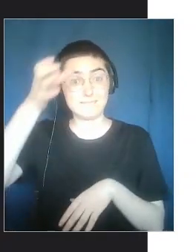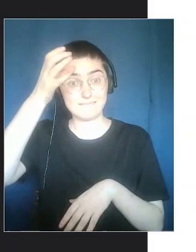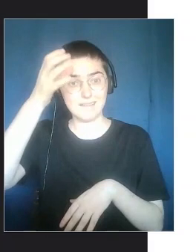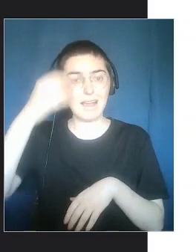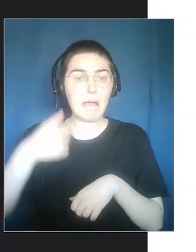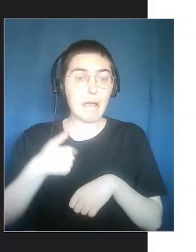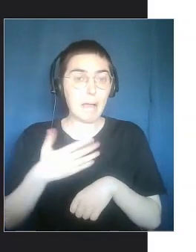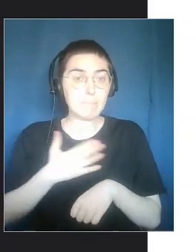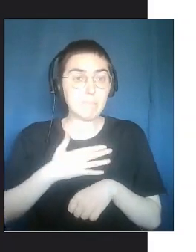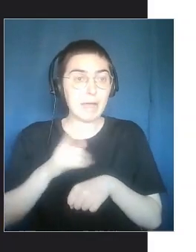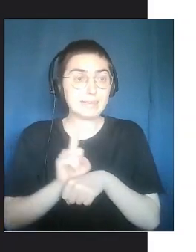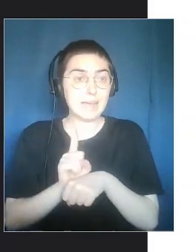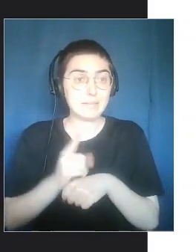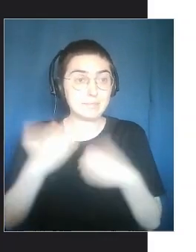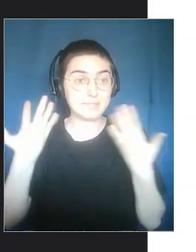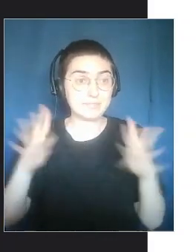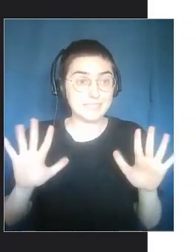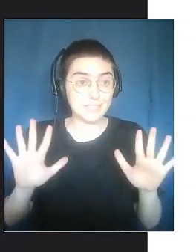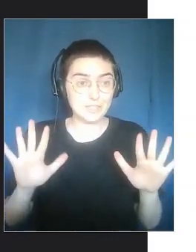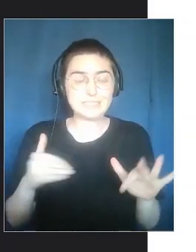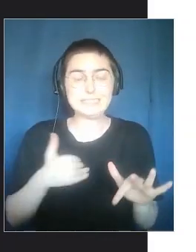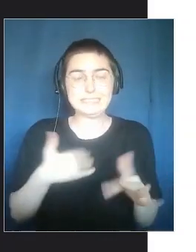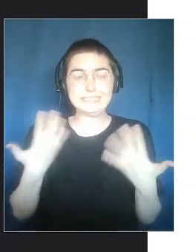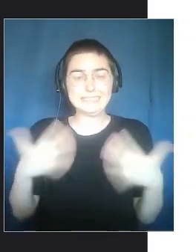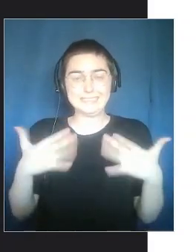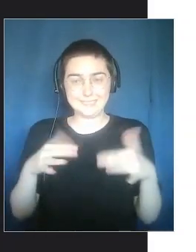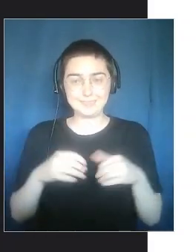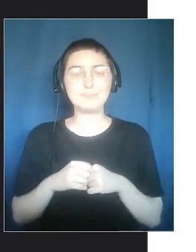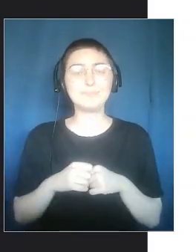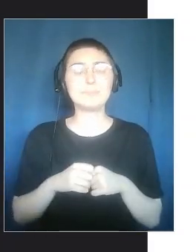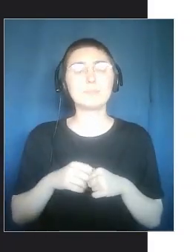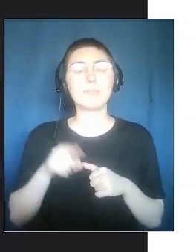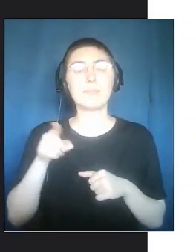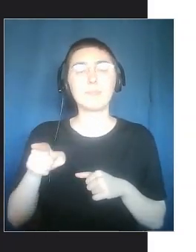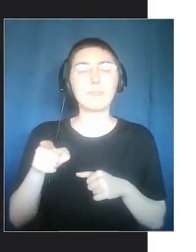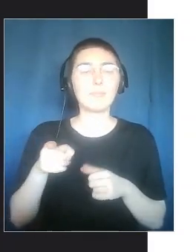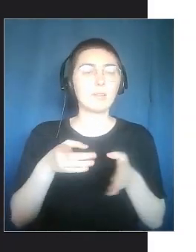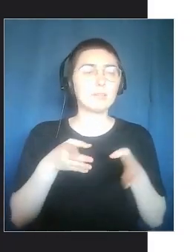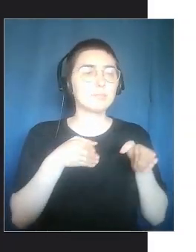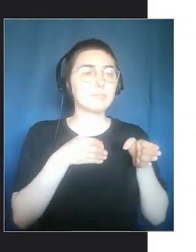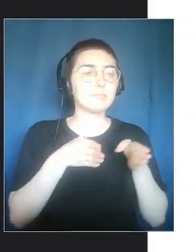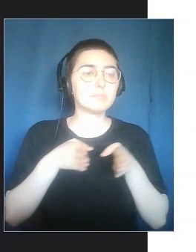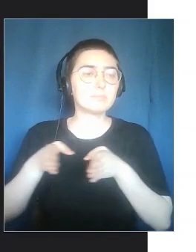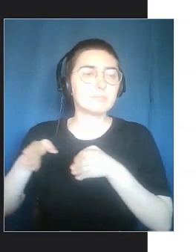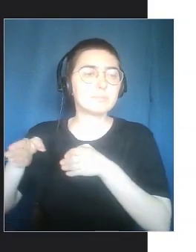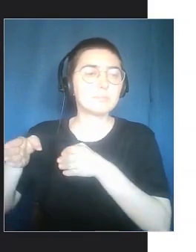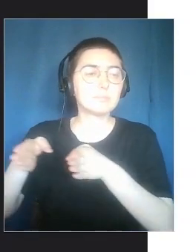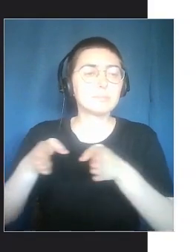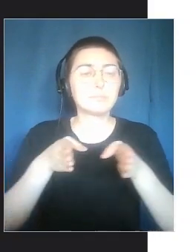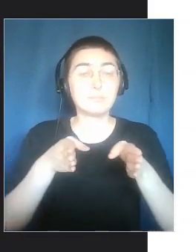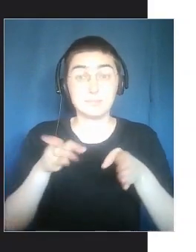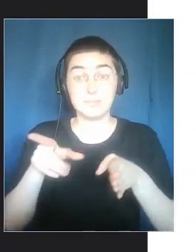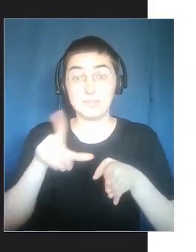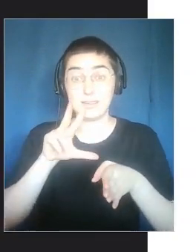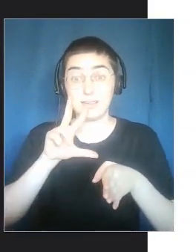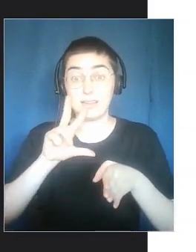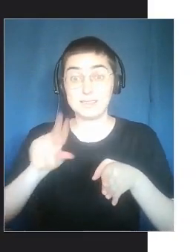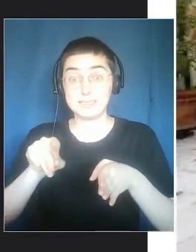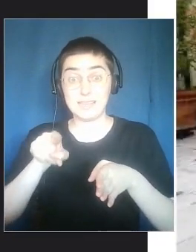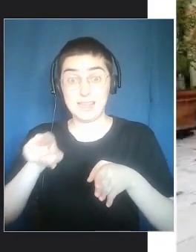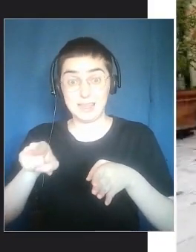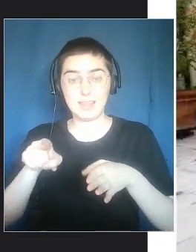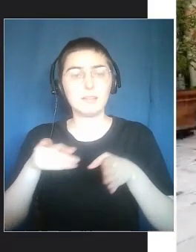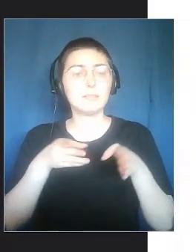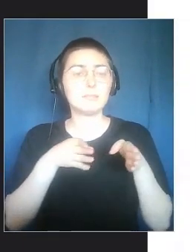preparation and knowledge into the Jewish culture. It was quite engaging, the pathway of senses